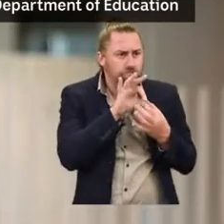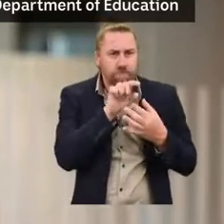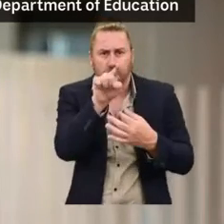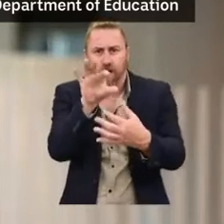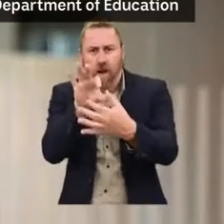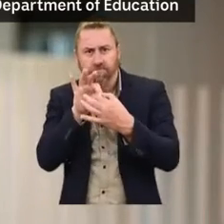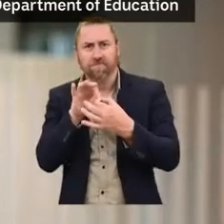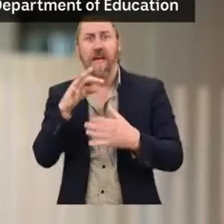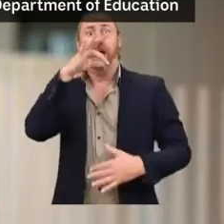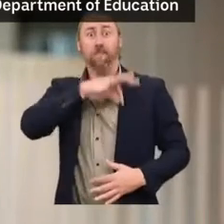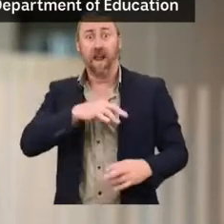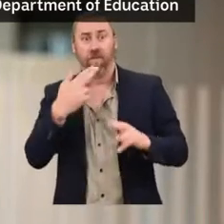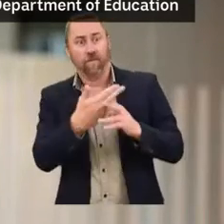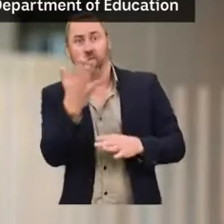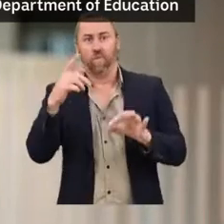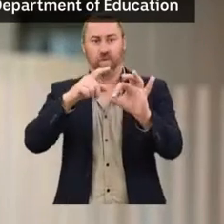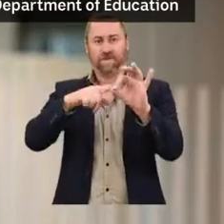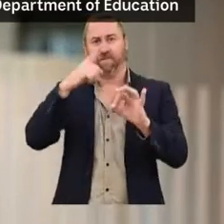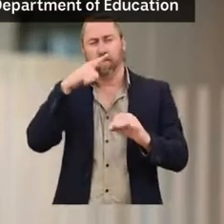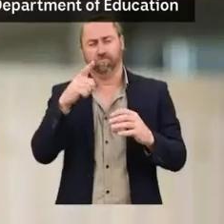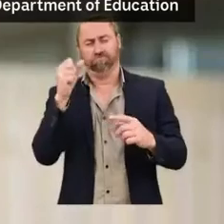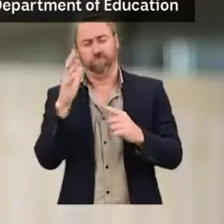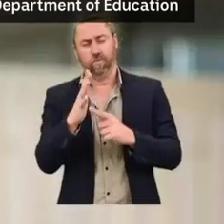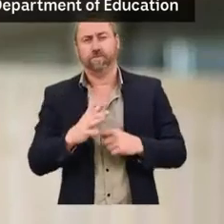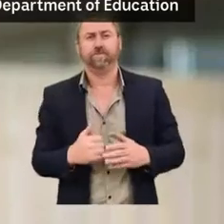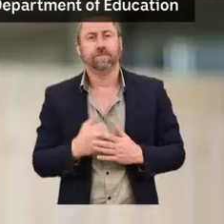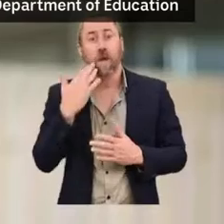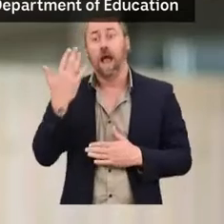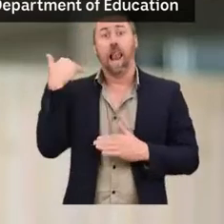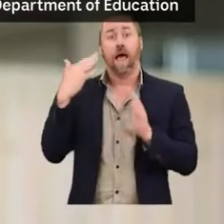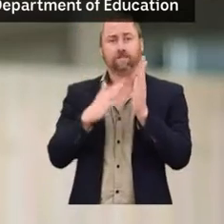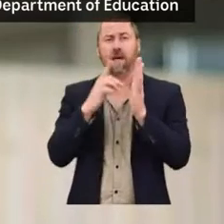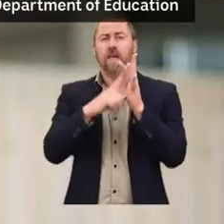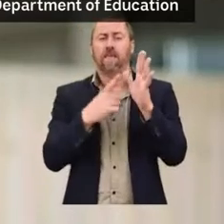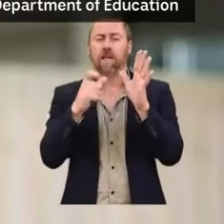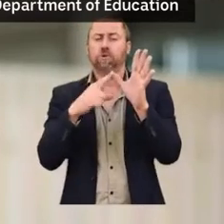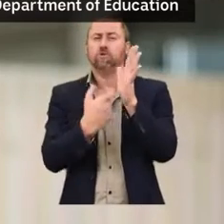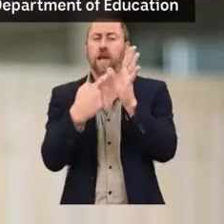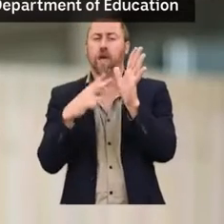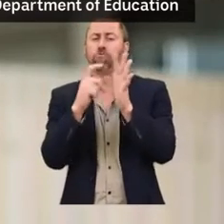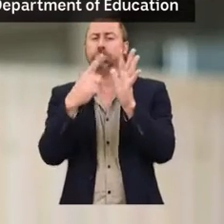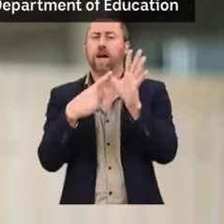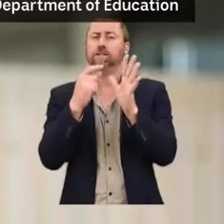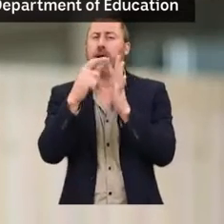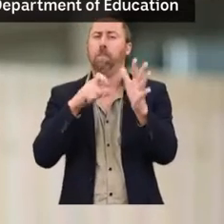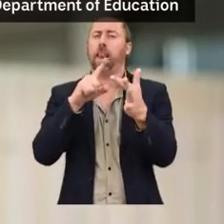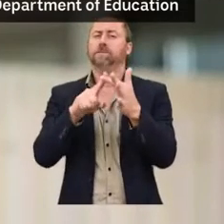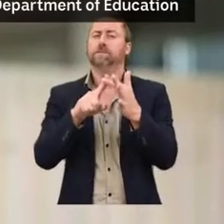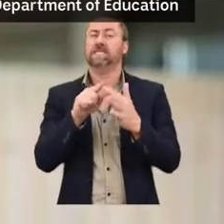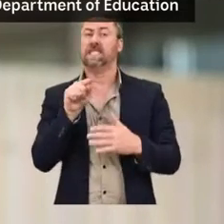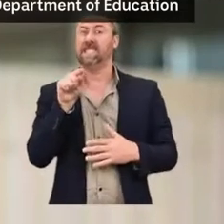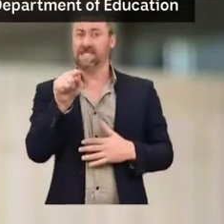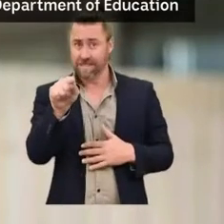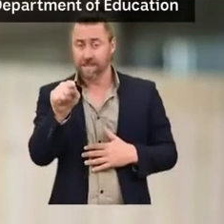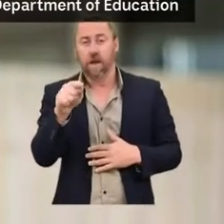Queensland and all citizens is vitally important. Last month I visited Jacaranda Place, an inspiring centre that